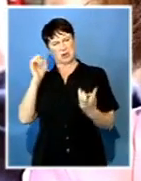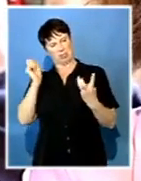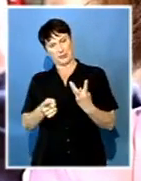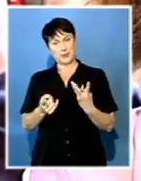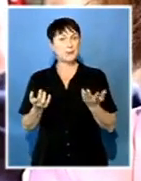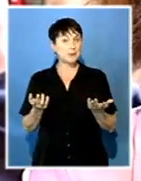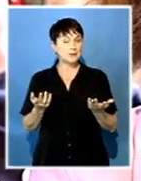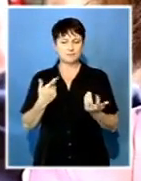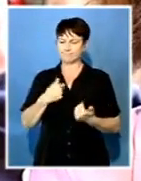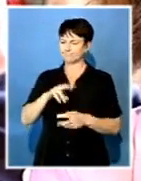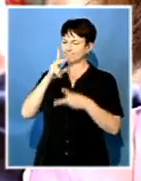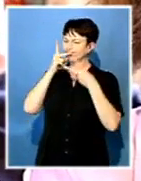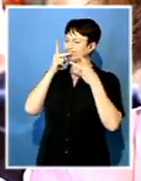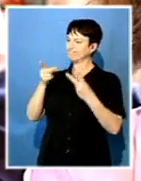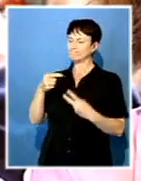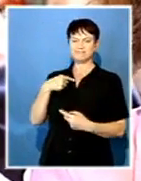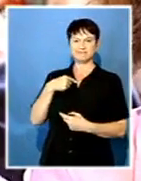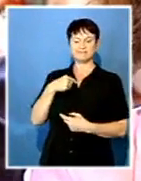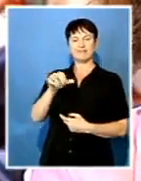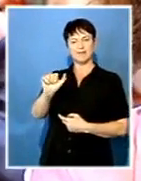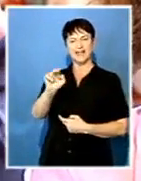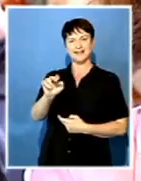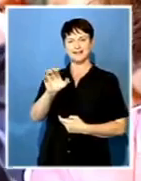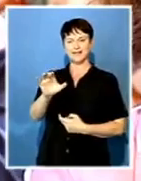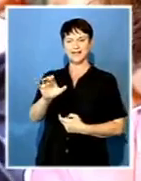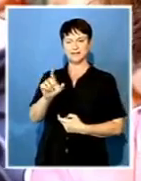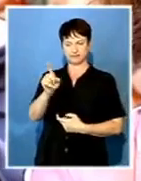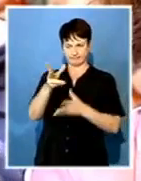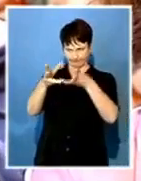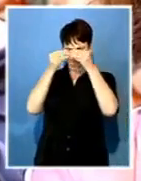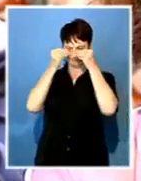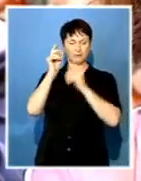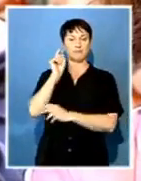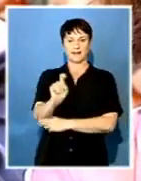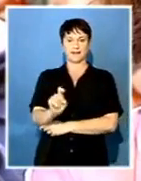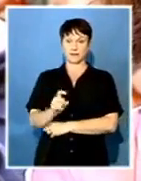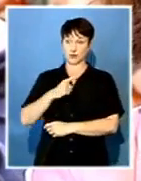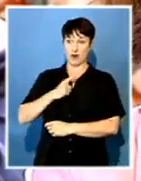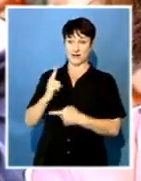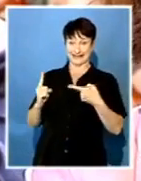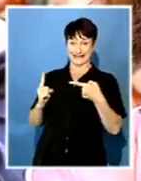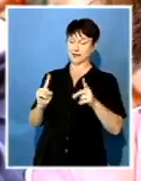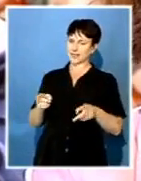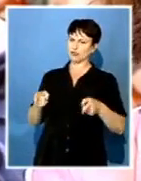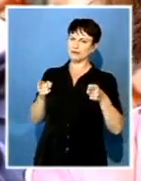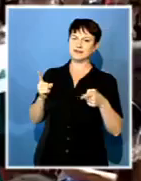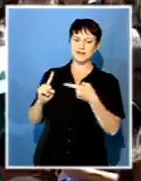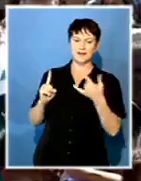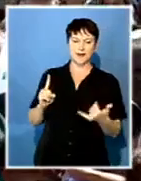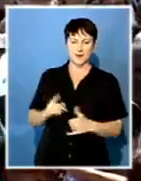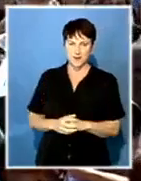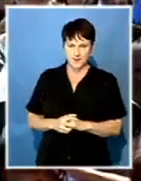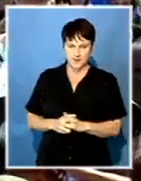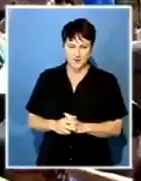And we believe that the ANC needs to take regard of this, because it's a very dangerous line and precedent.